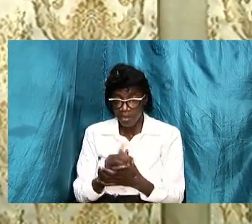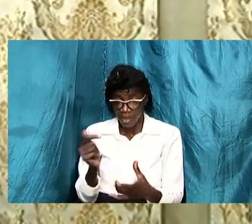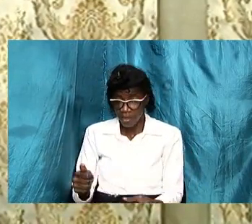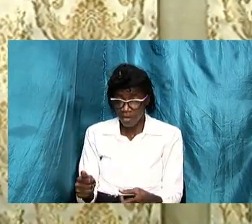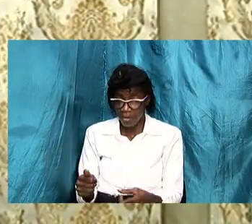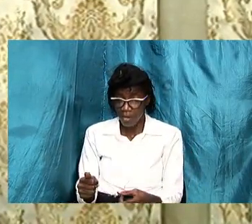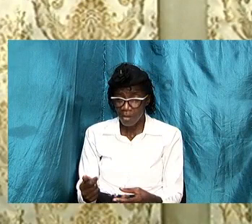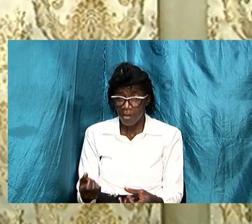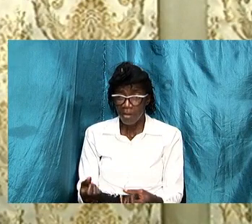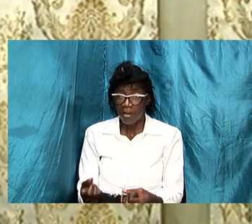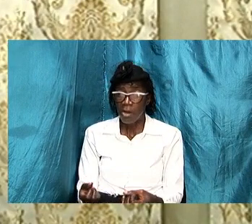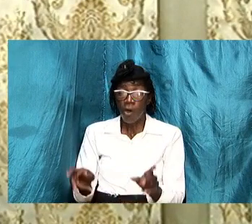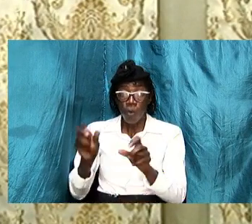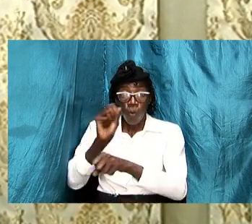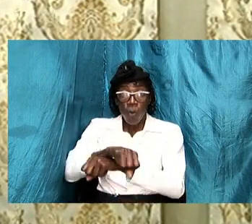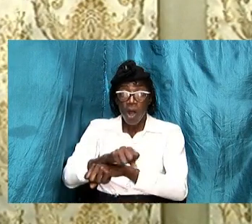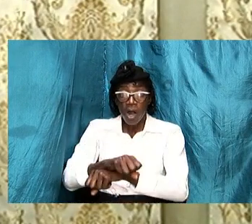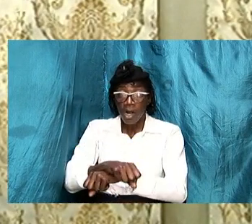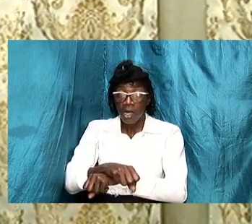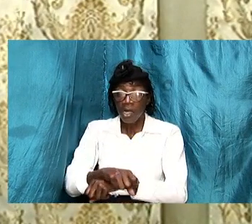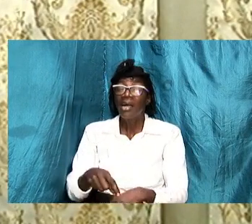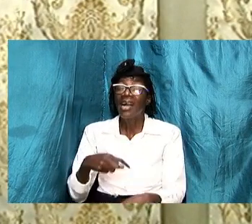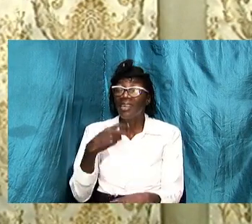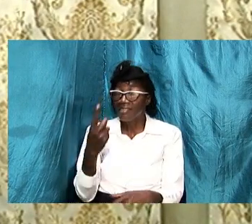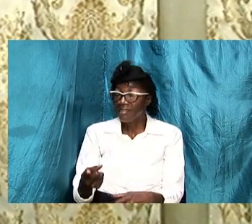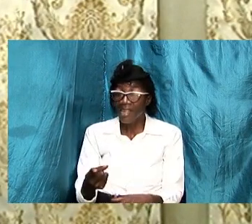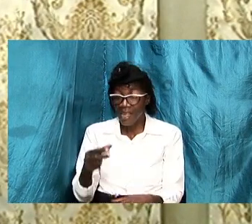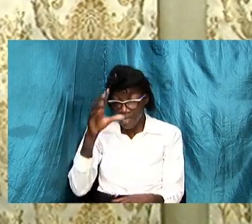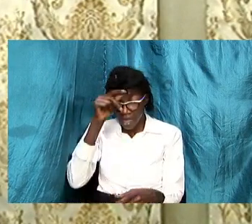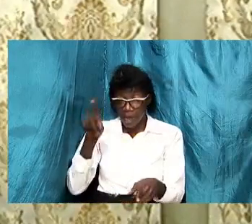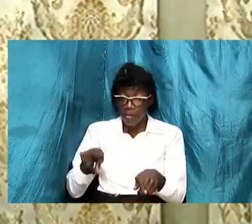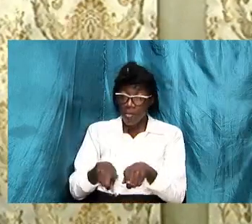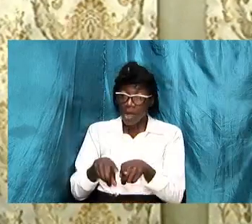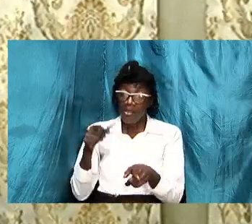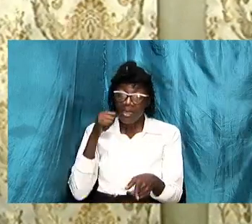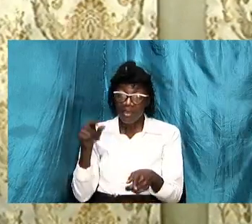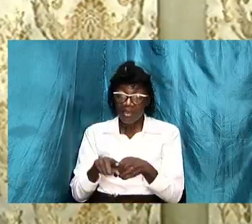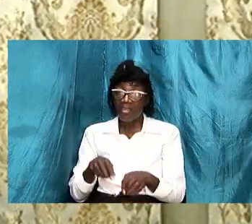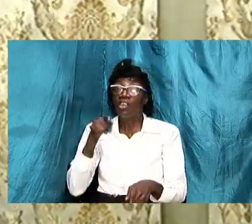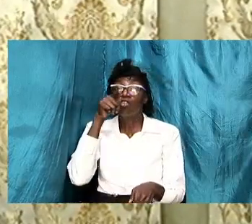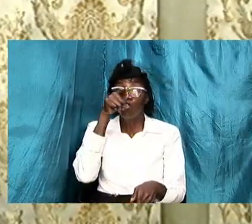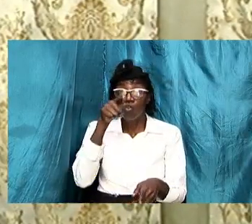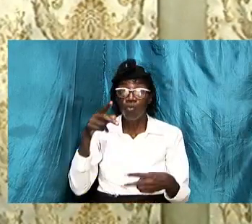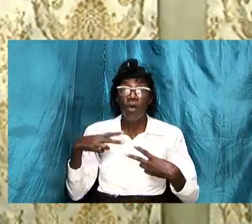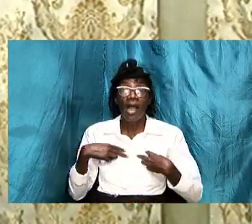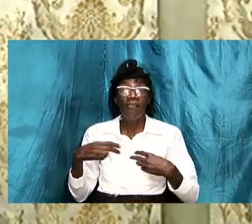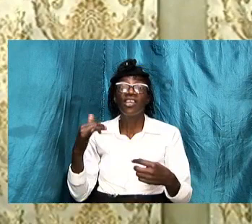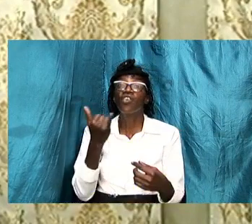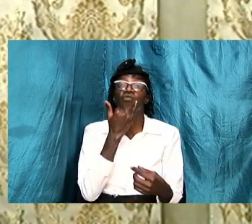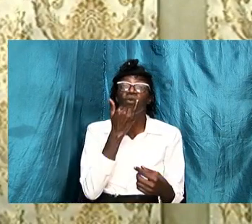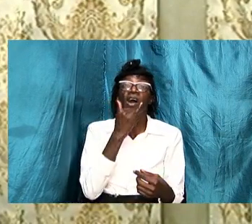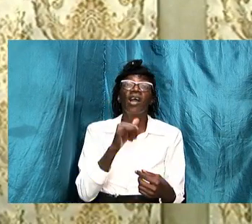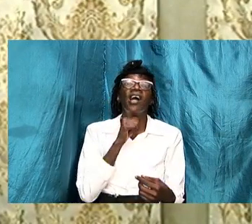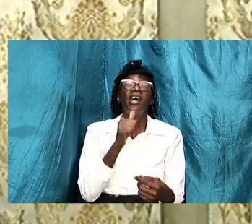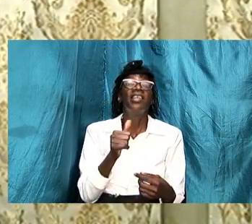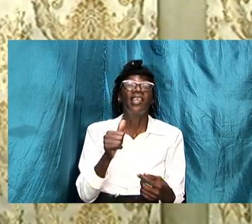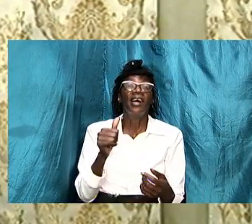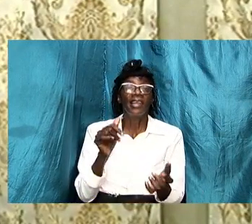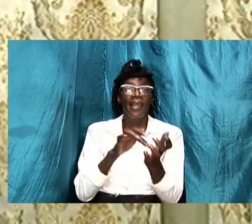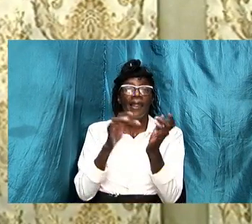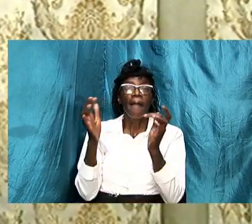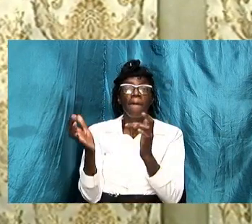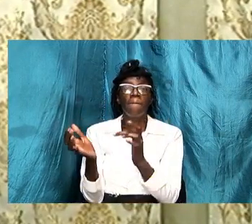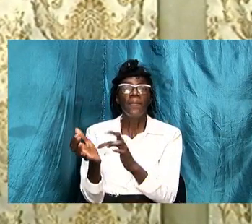run i dare say brothers and sisters you have it wrong not the bible the bible will